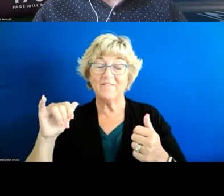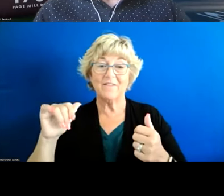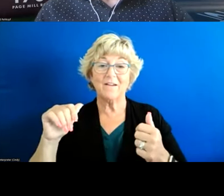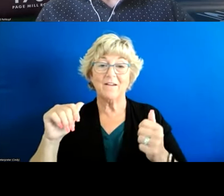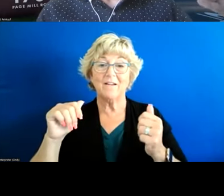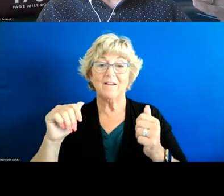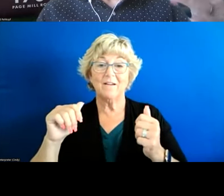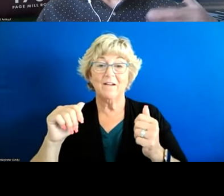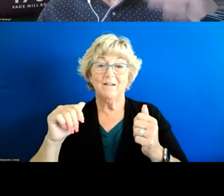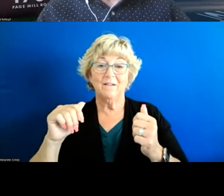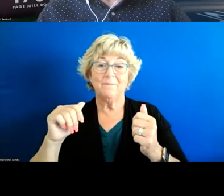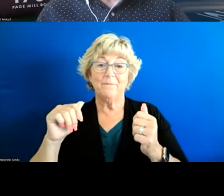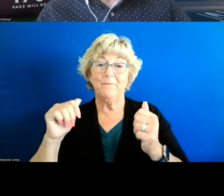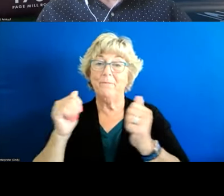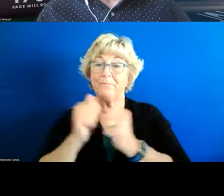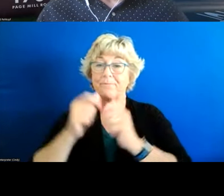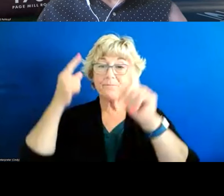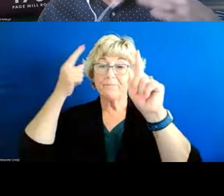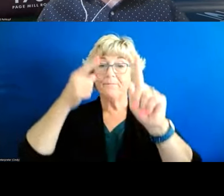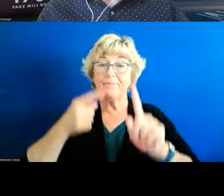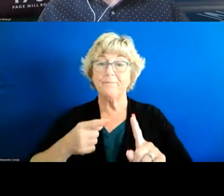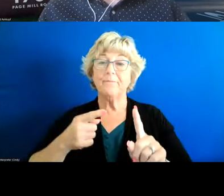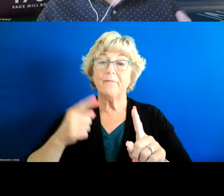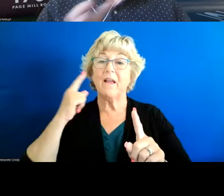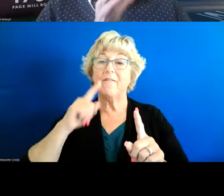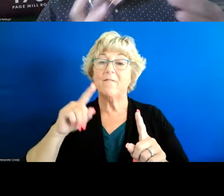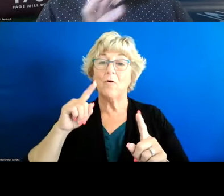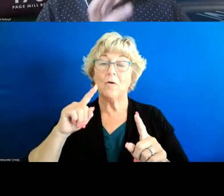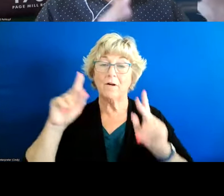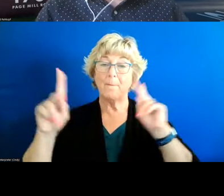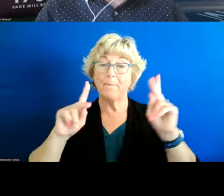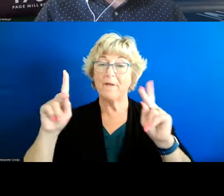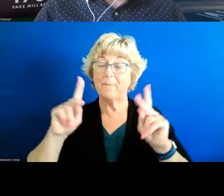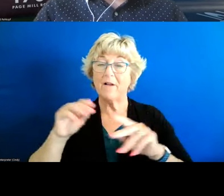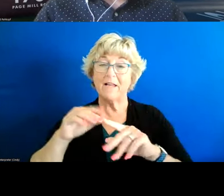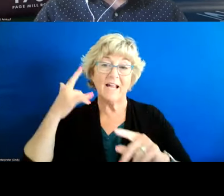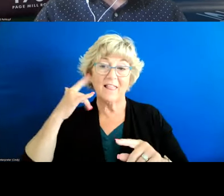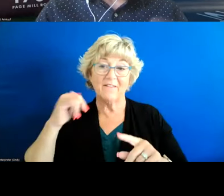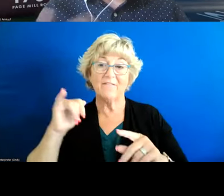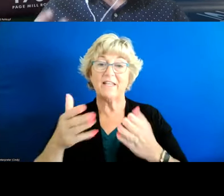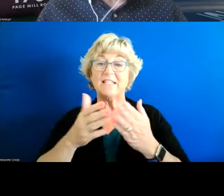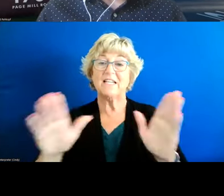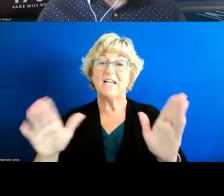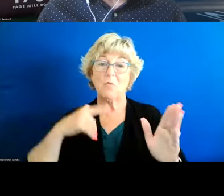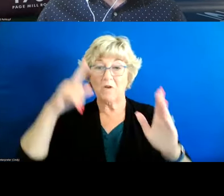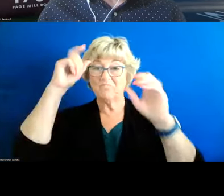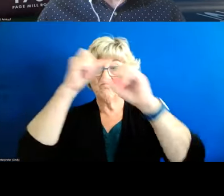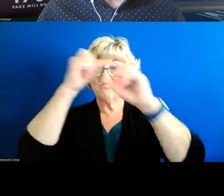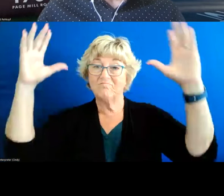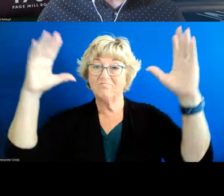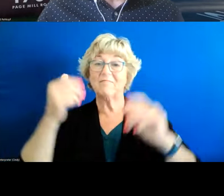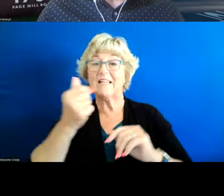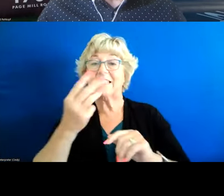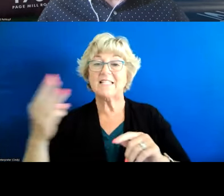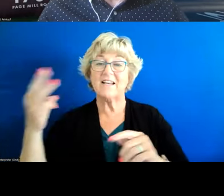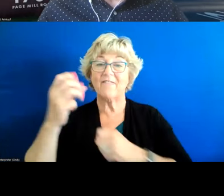you know the uh the goals for uh for aging in california but these are the general things that we thought you know based on several years of